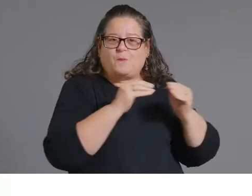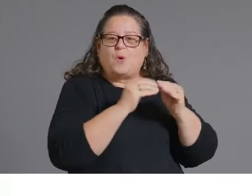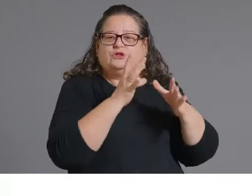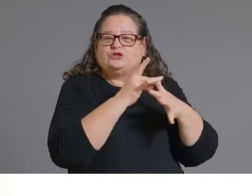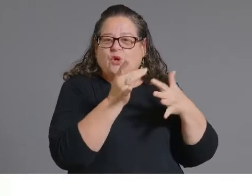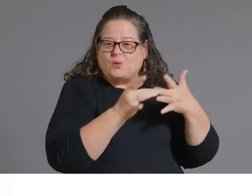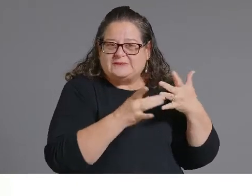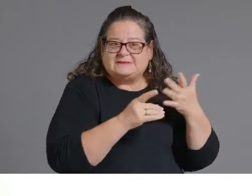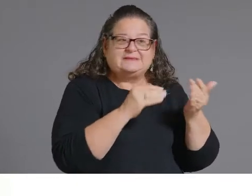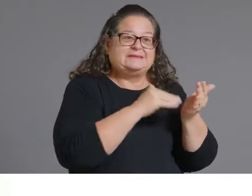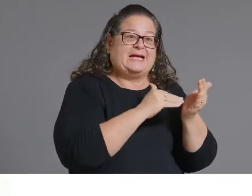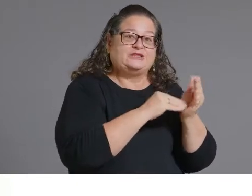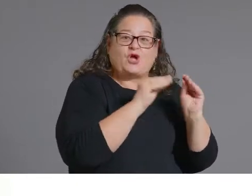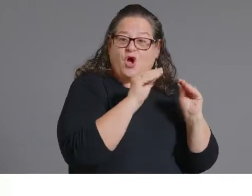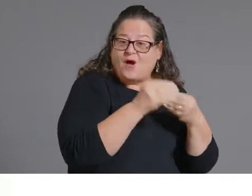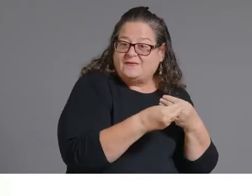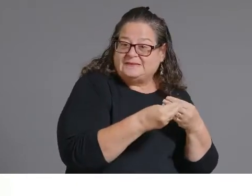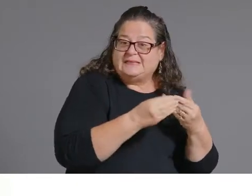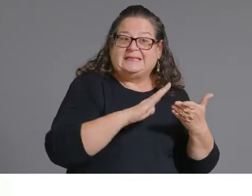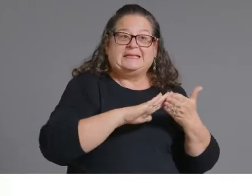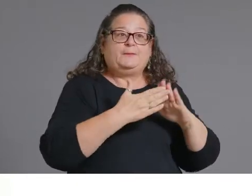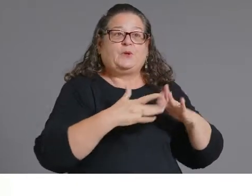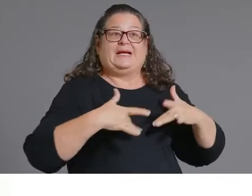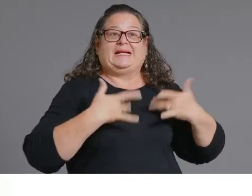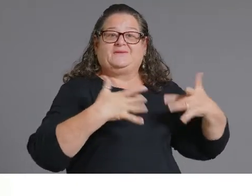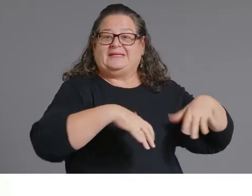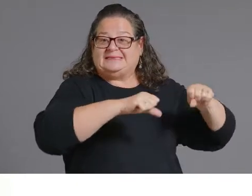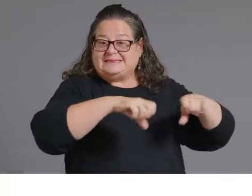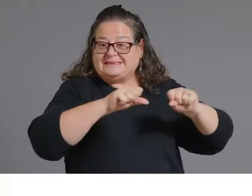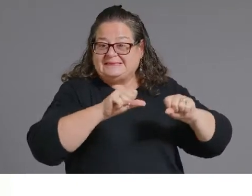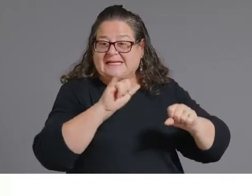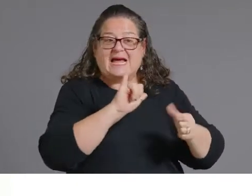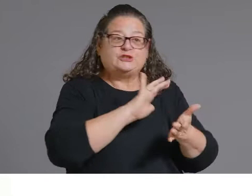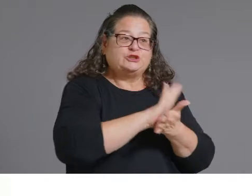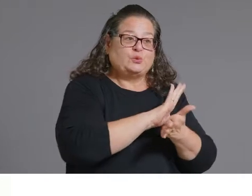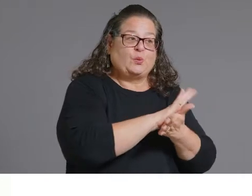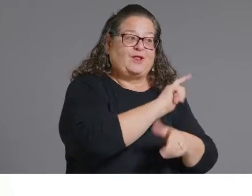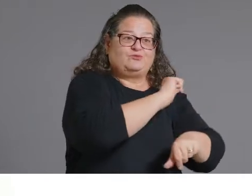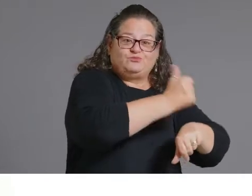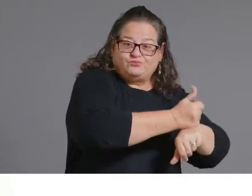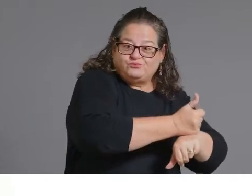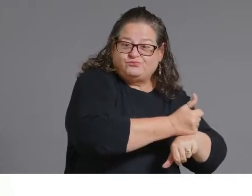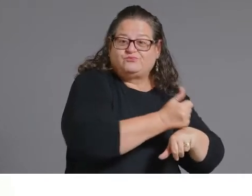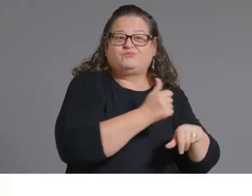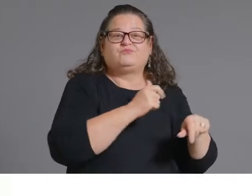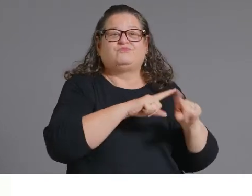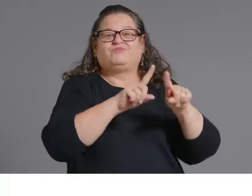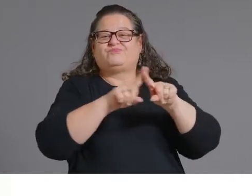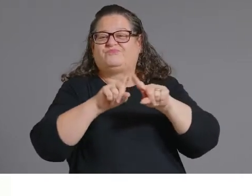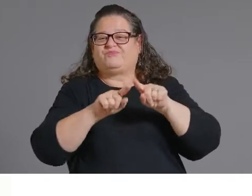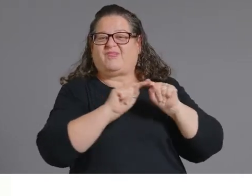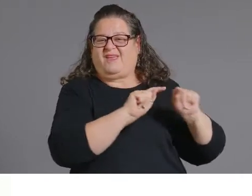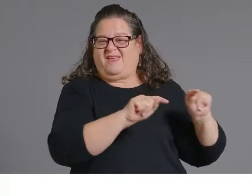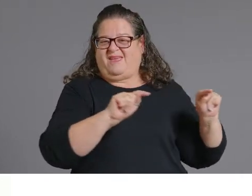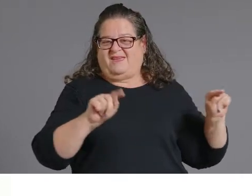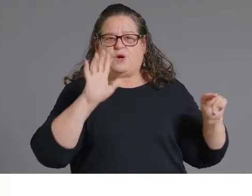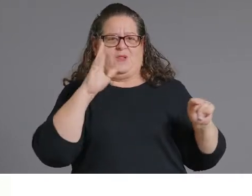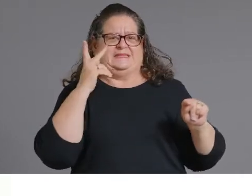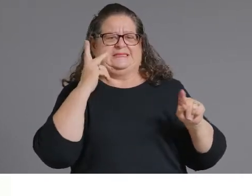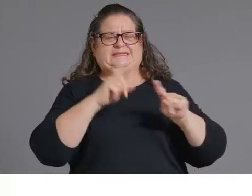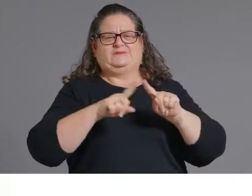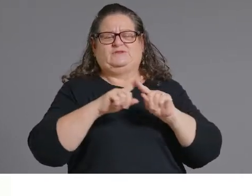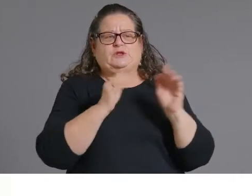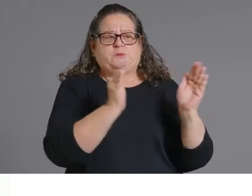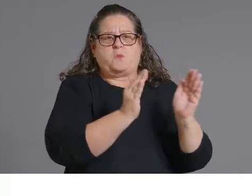community events at schools. You will start to see them. We have awarded 13 providers state